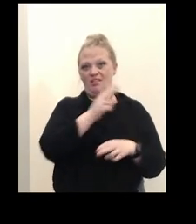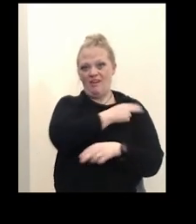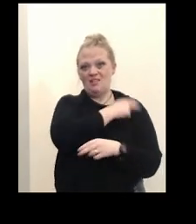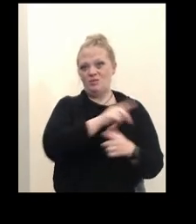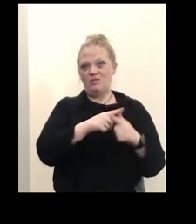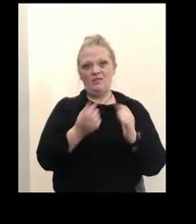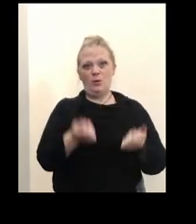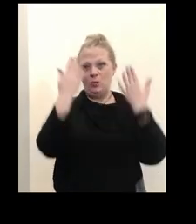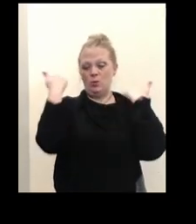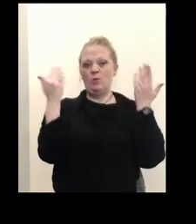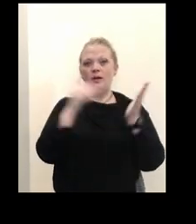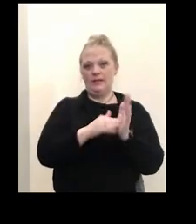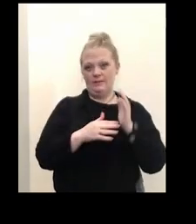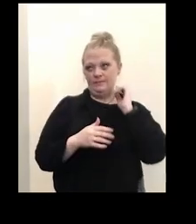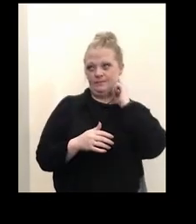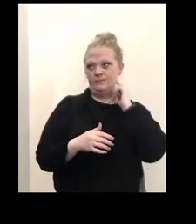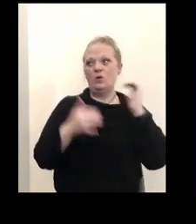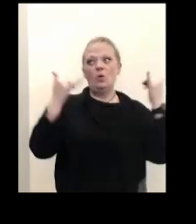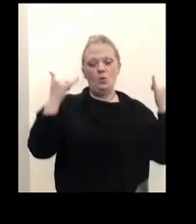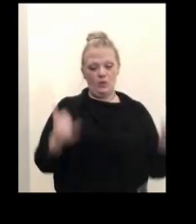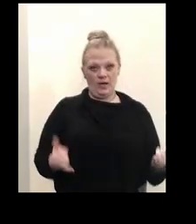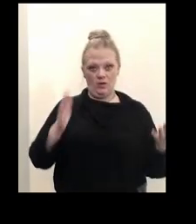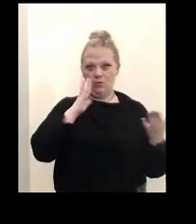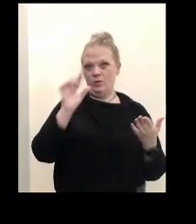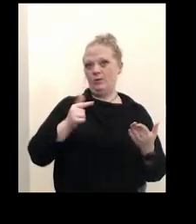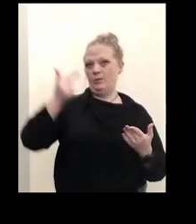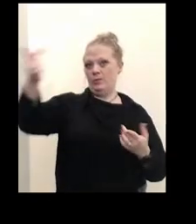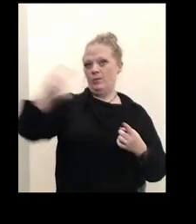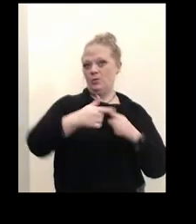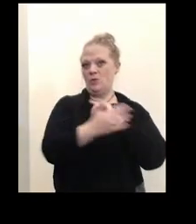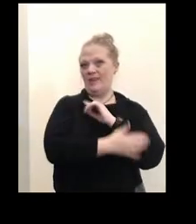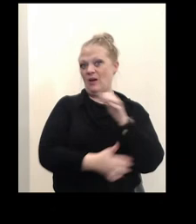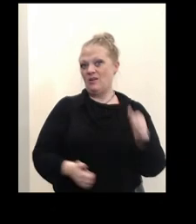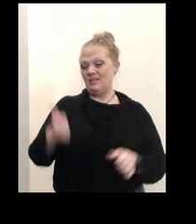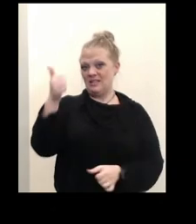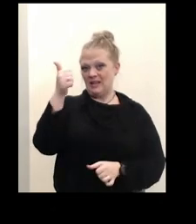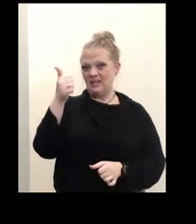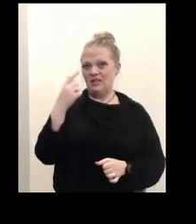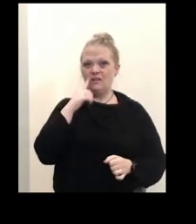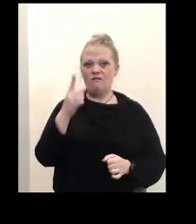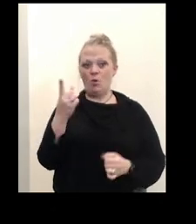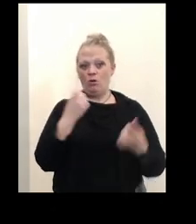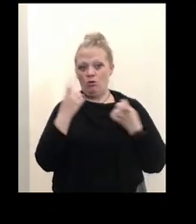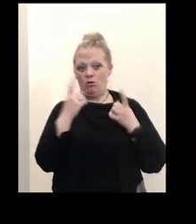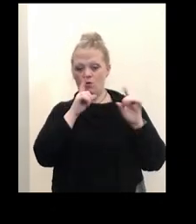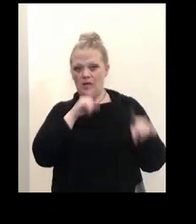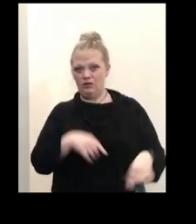so i'm going to turn over to our county executive for questions and answers